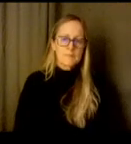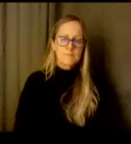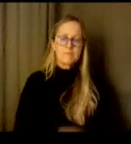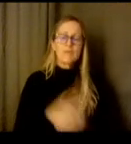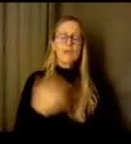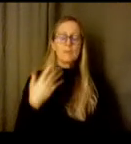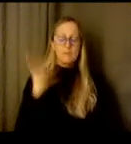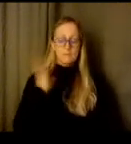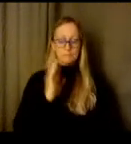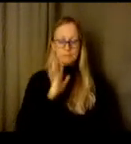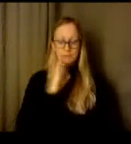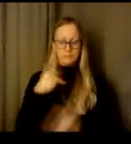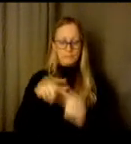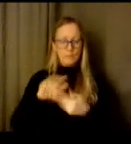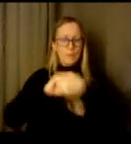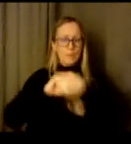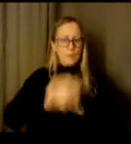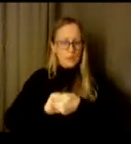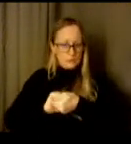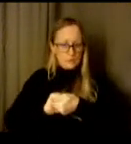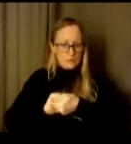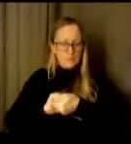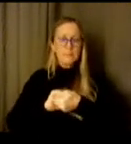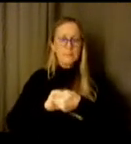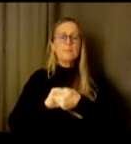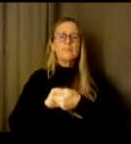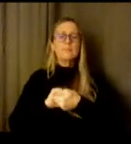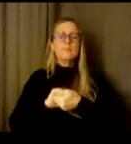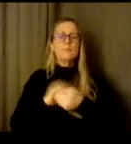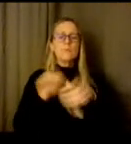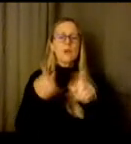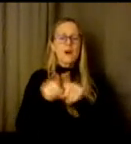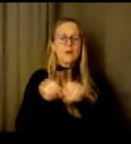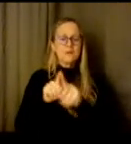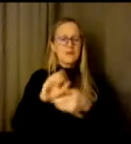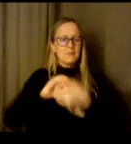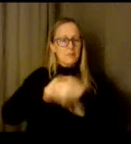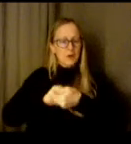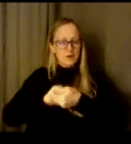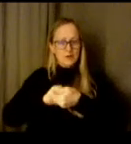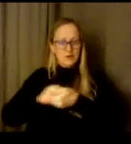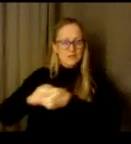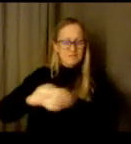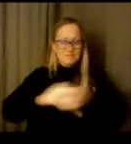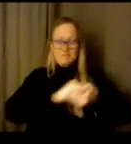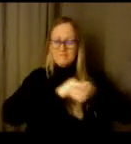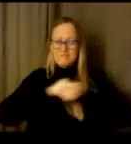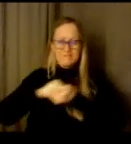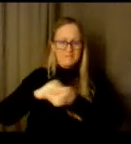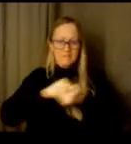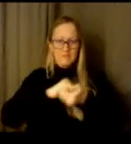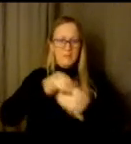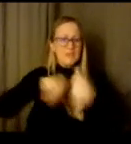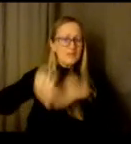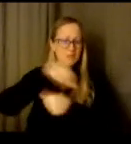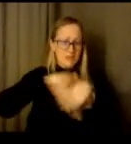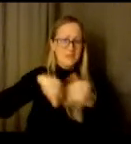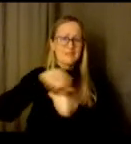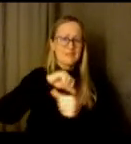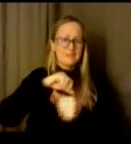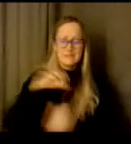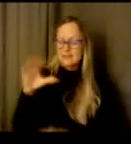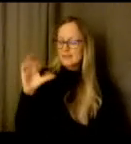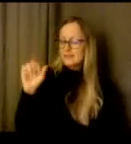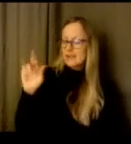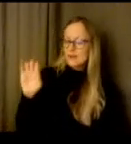we're also partnering within each other carry over at uh eagle staff uh the others